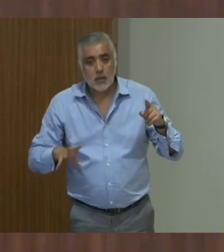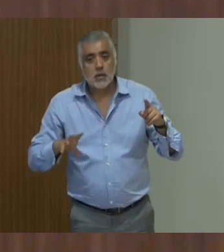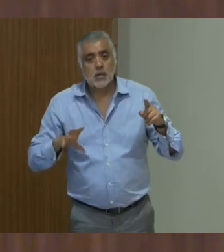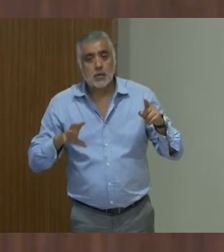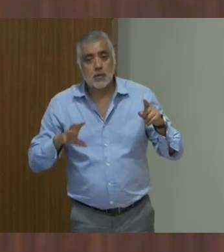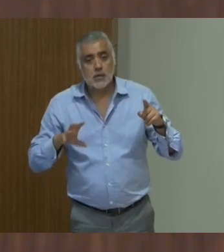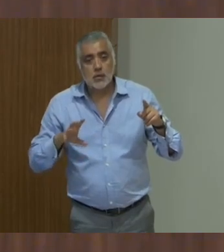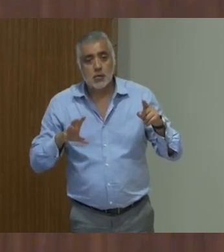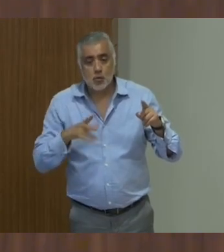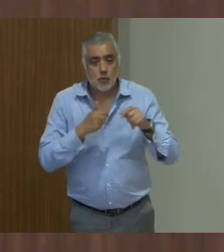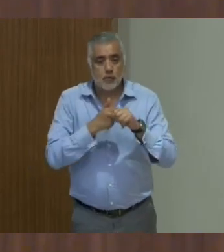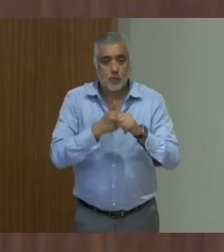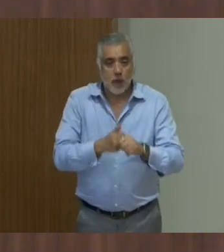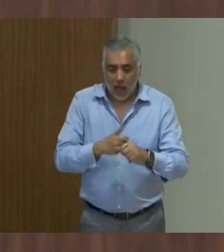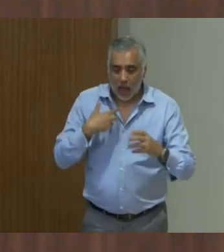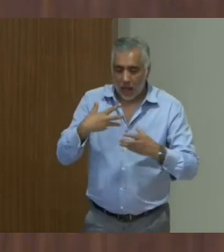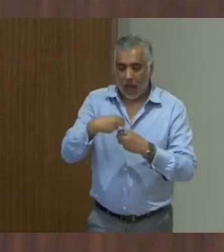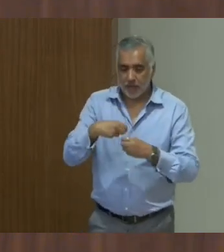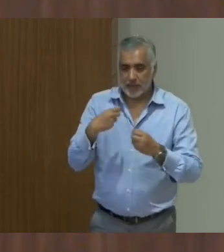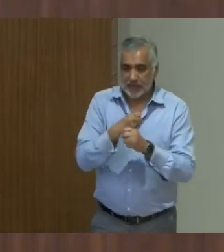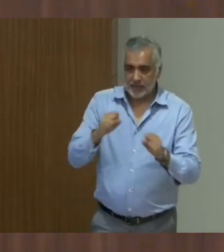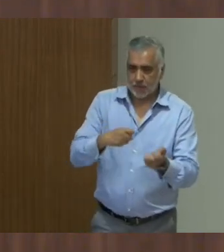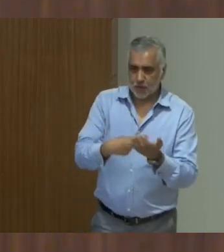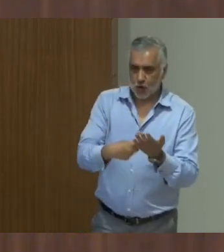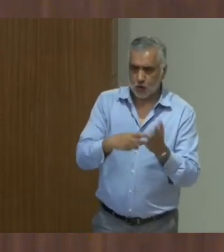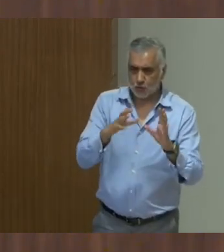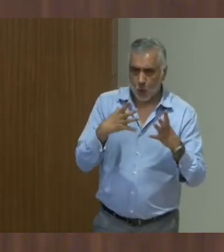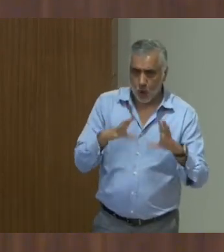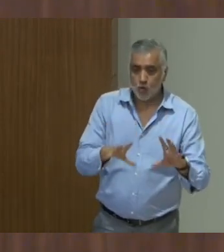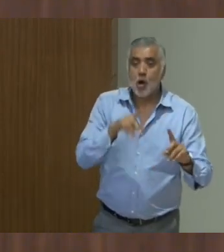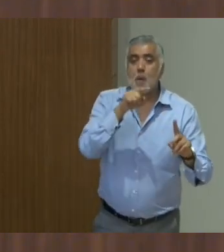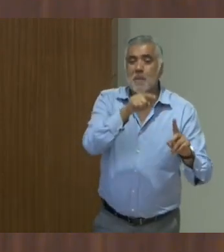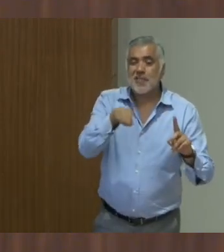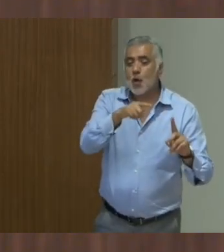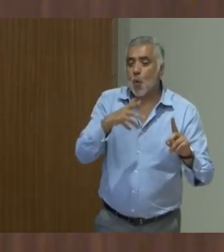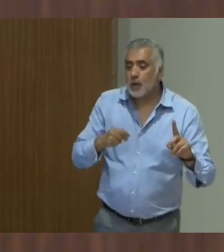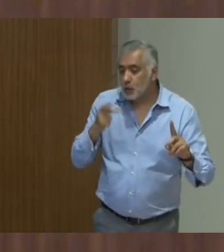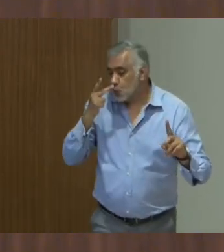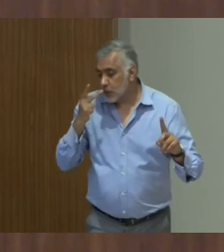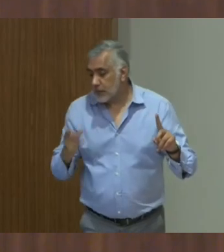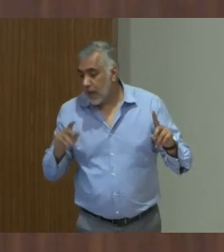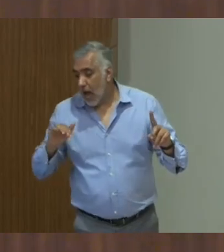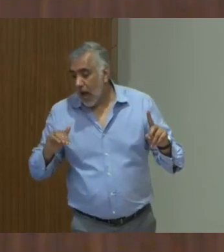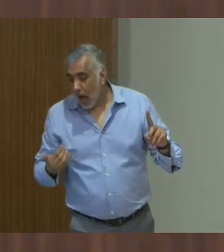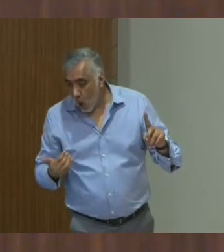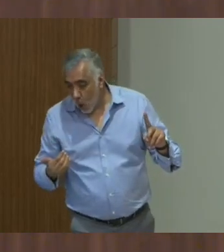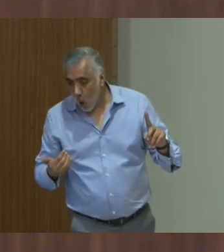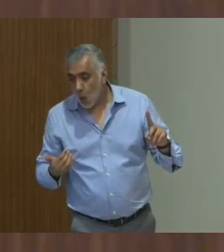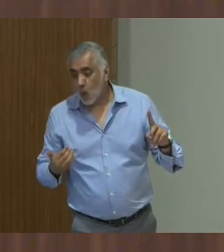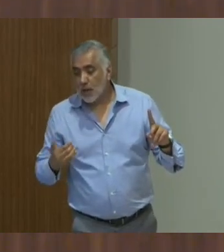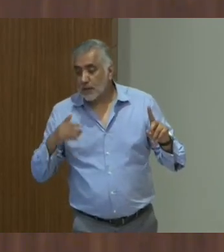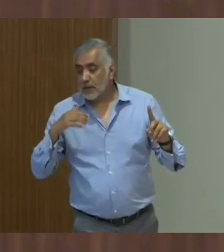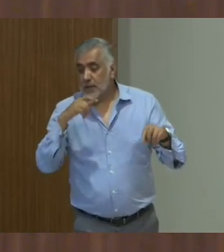safety, uh, discussion, but they wanted to see how, um, uh, how the guidelines